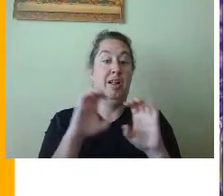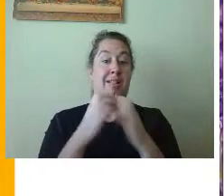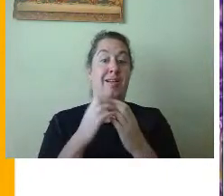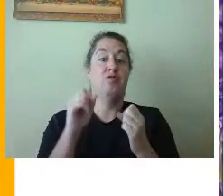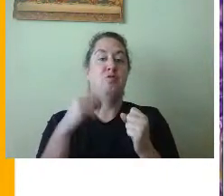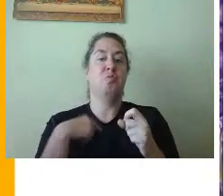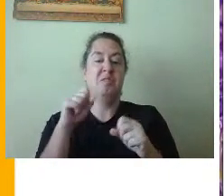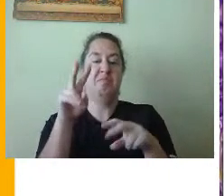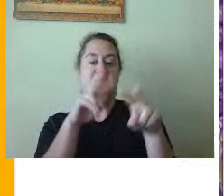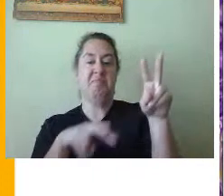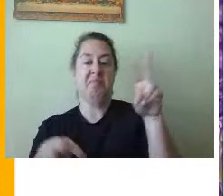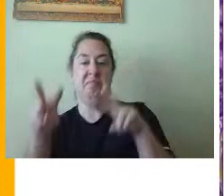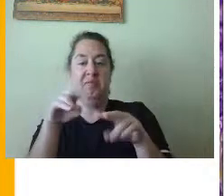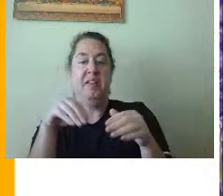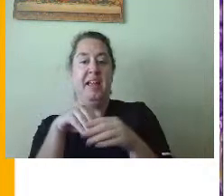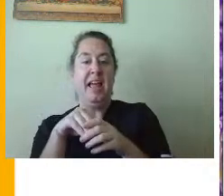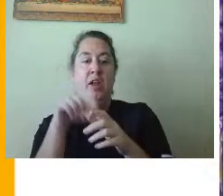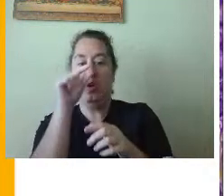way around Google Classroom.